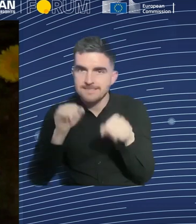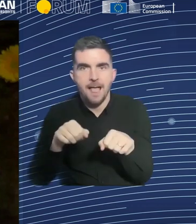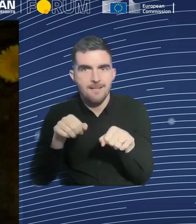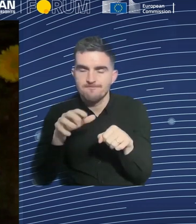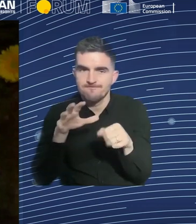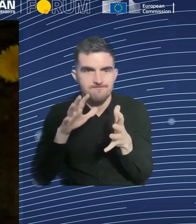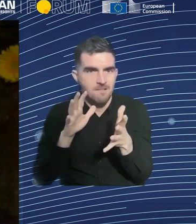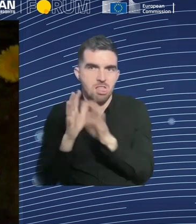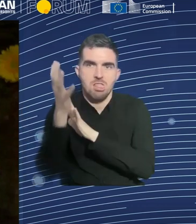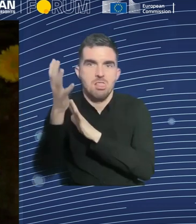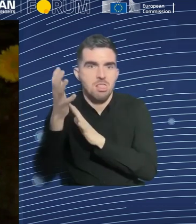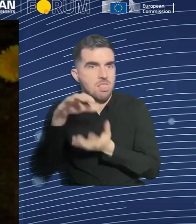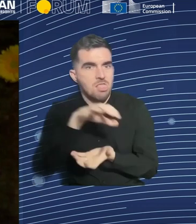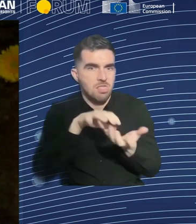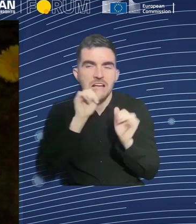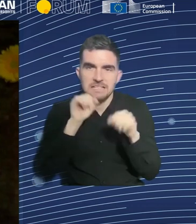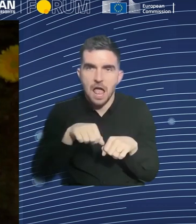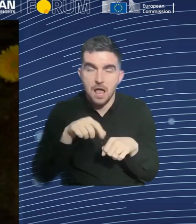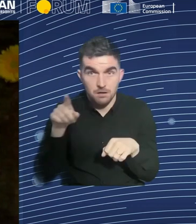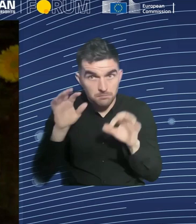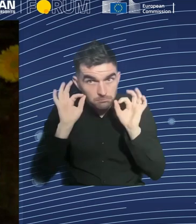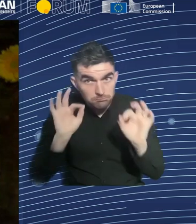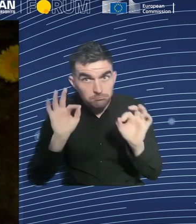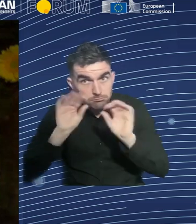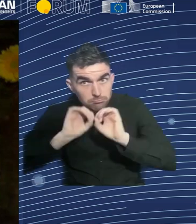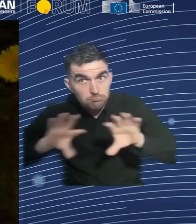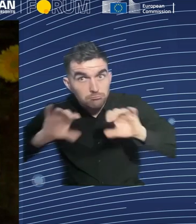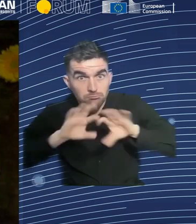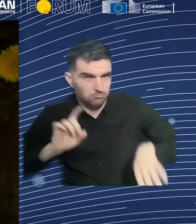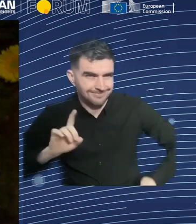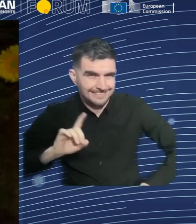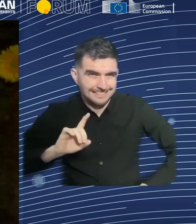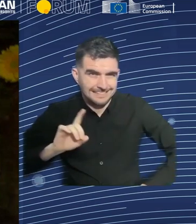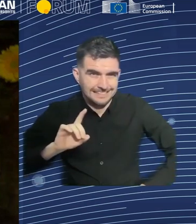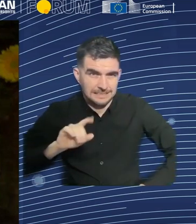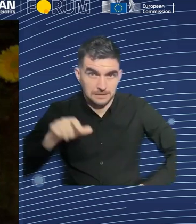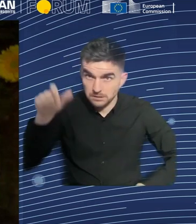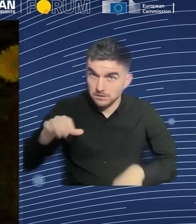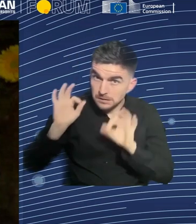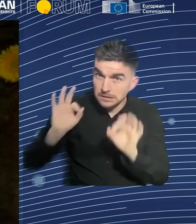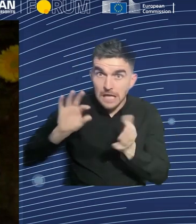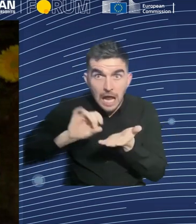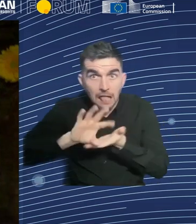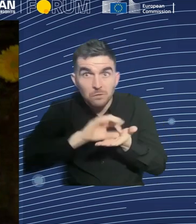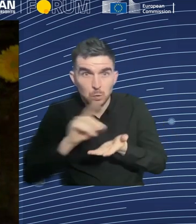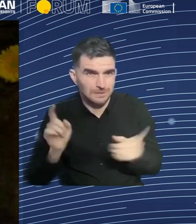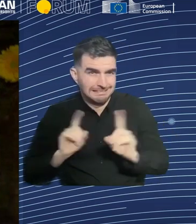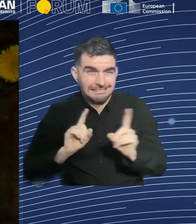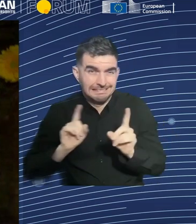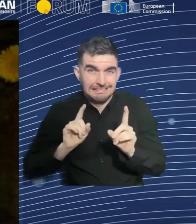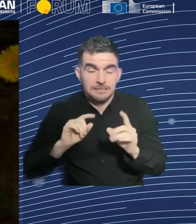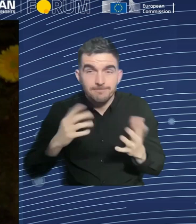But in the media, in the marketing sector, they are using AI